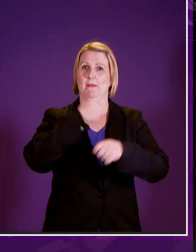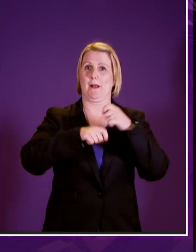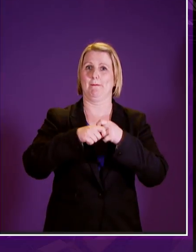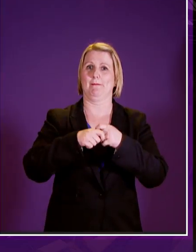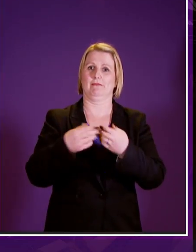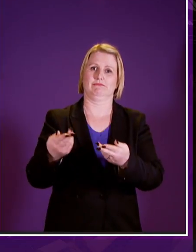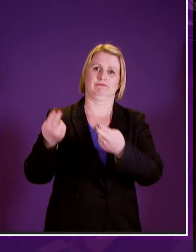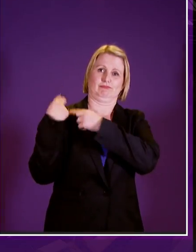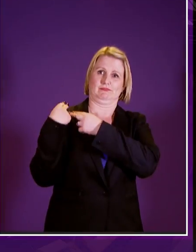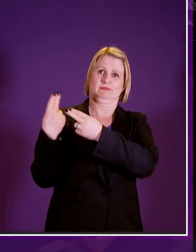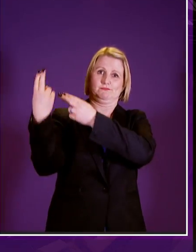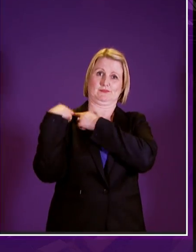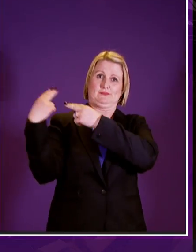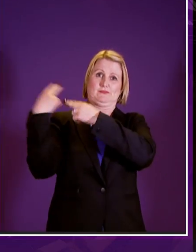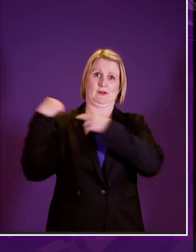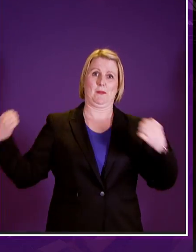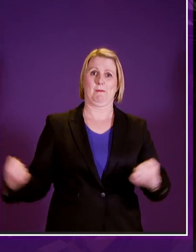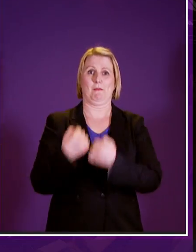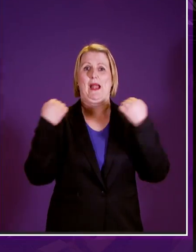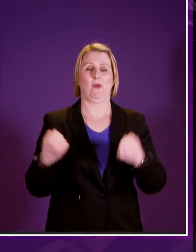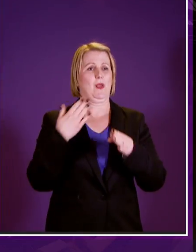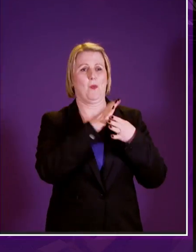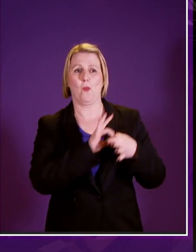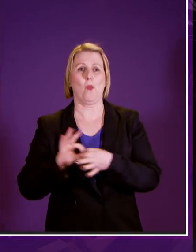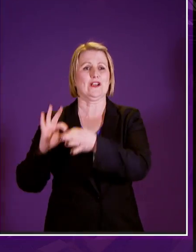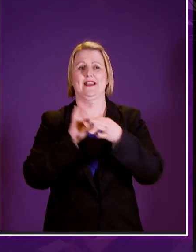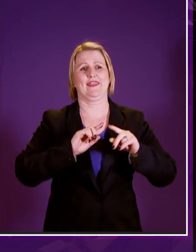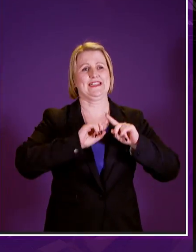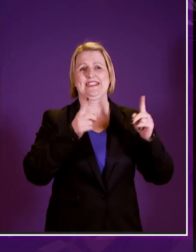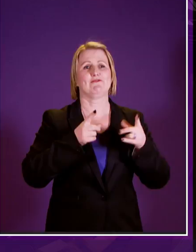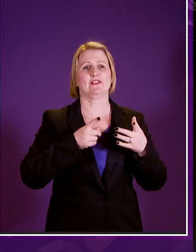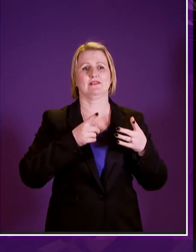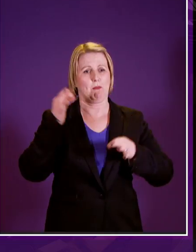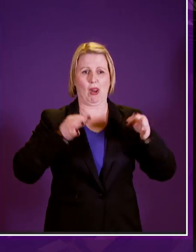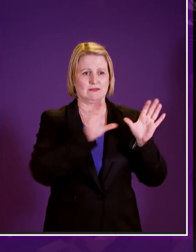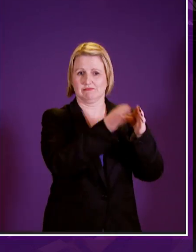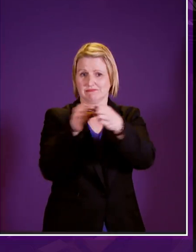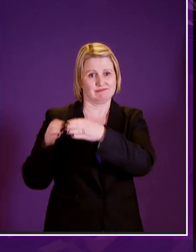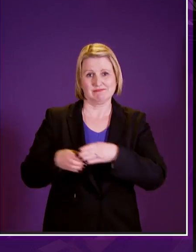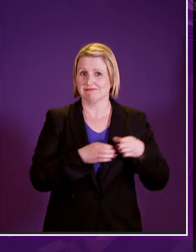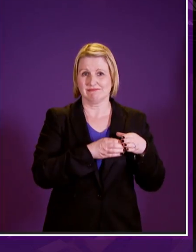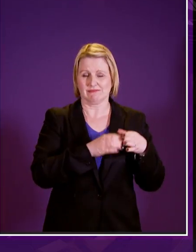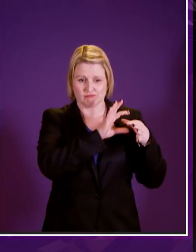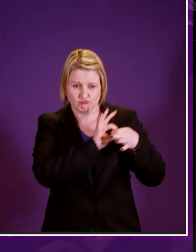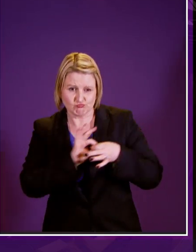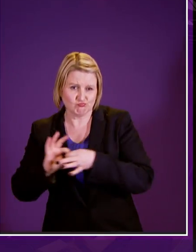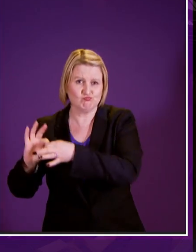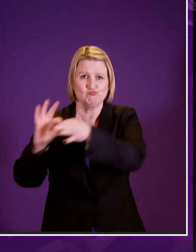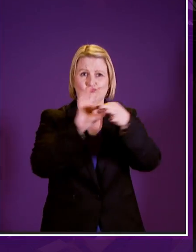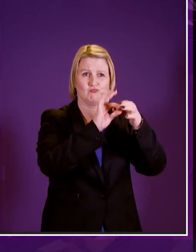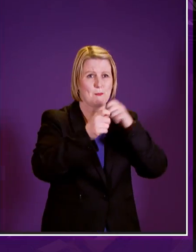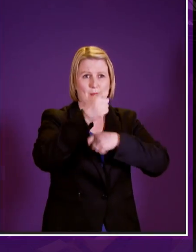and works together whether it's yellow blue red green gold or whatever when we work together for a positive change